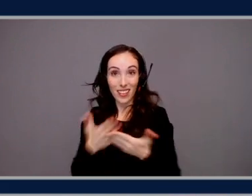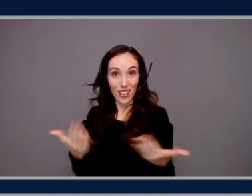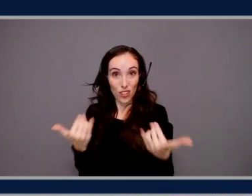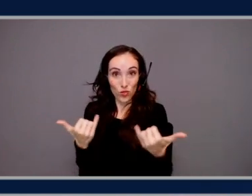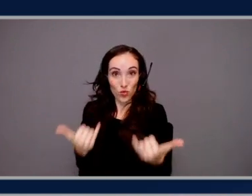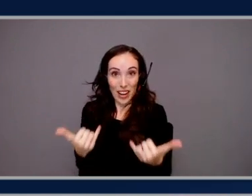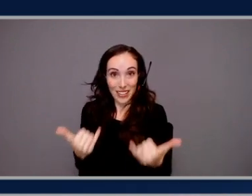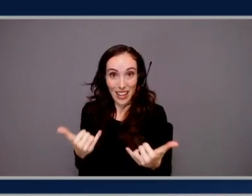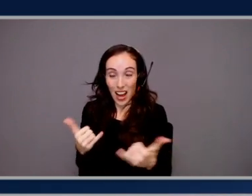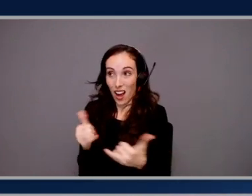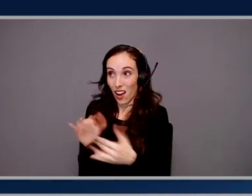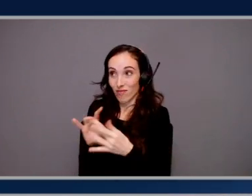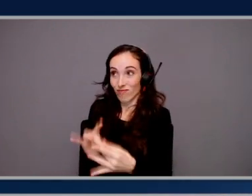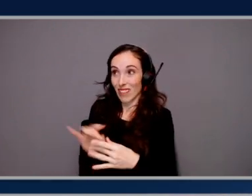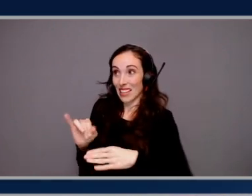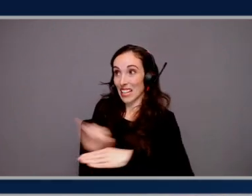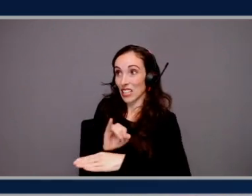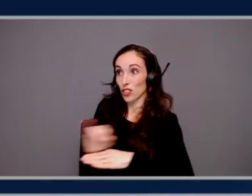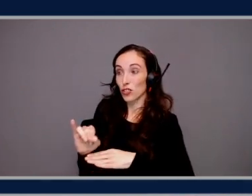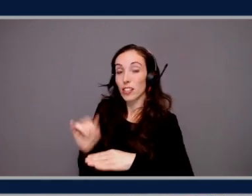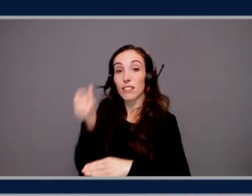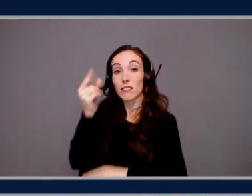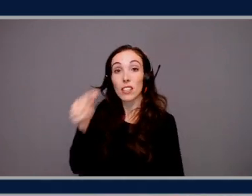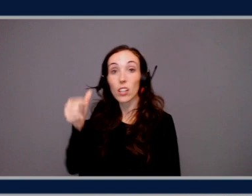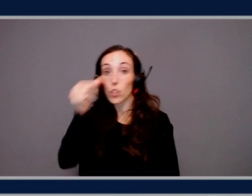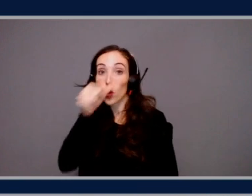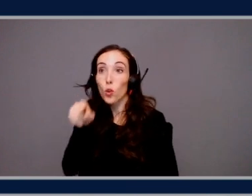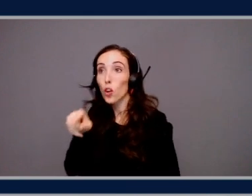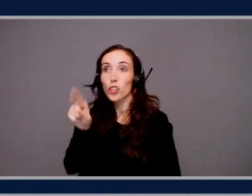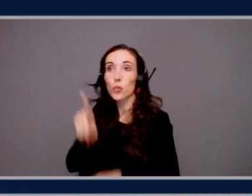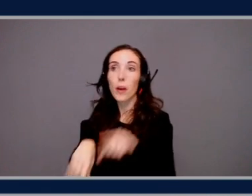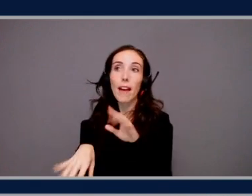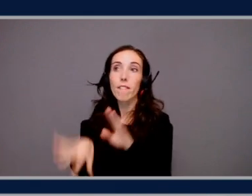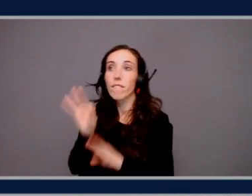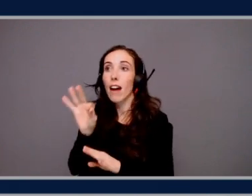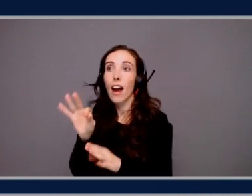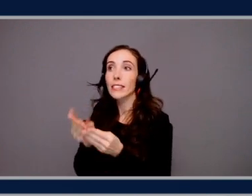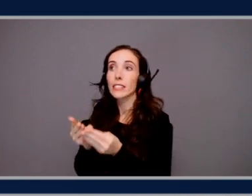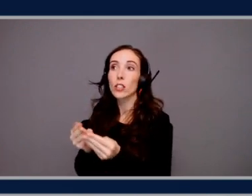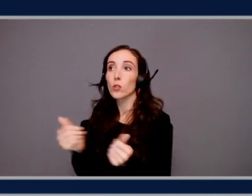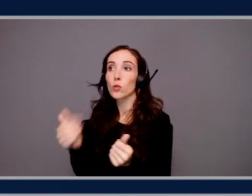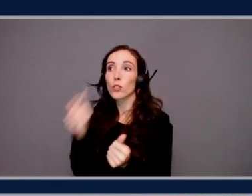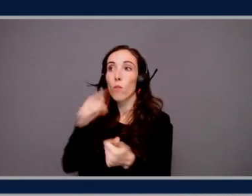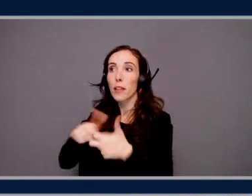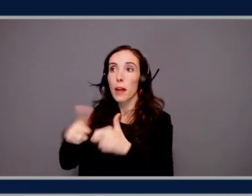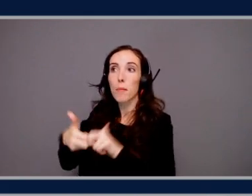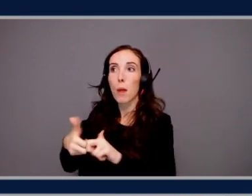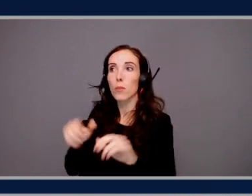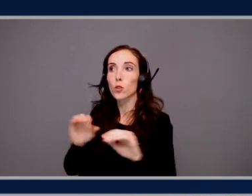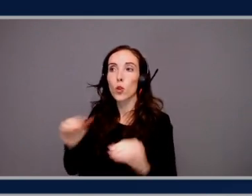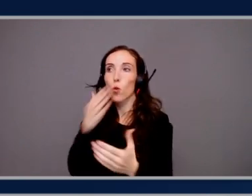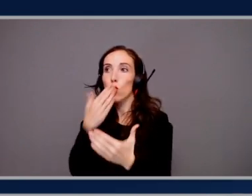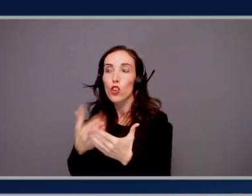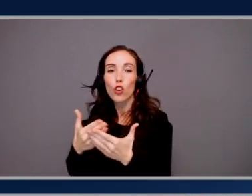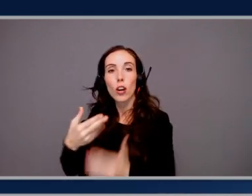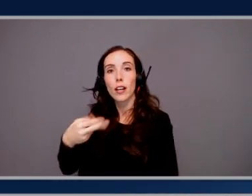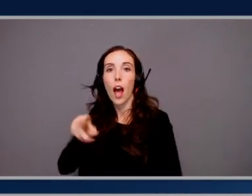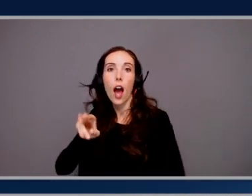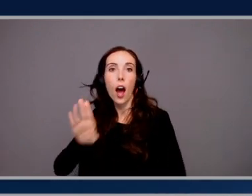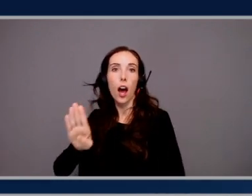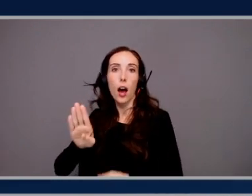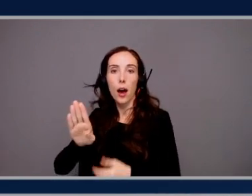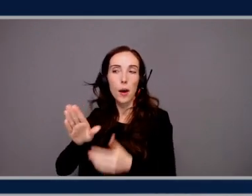there is no place on Google to go find a solution to a problem. There's no GitHub repository that has the answer. These are novel